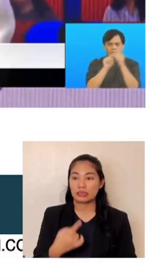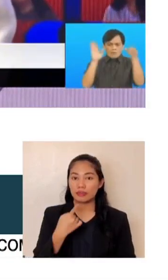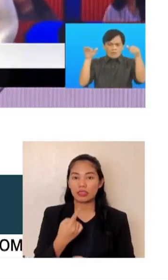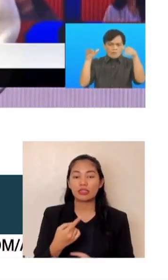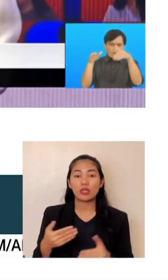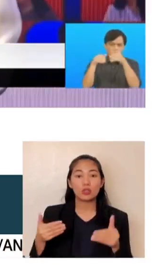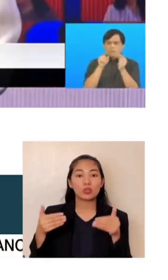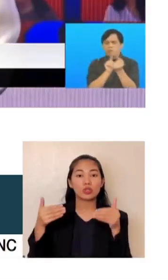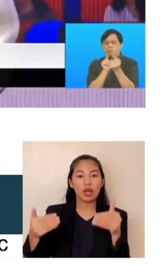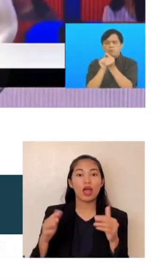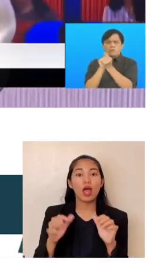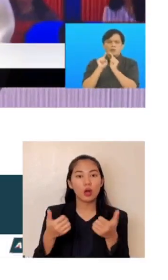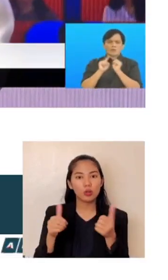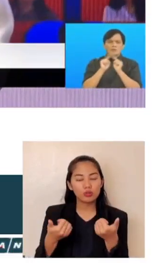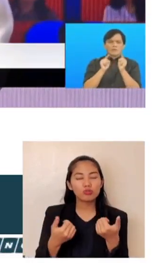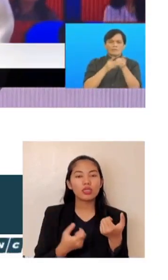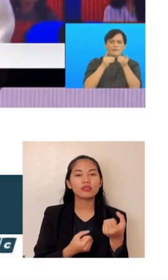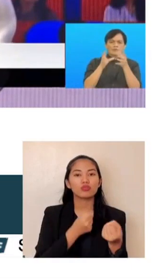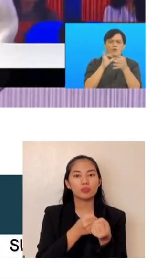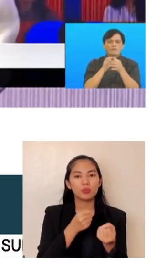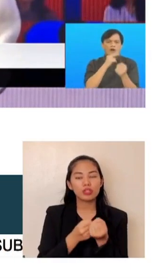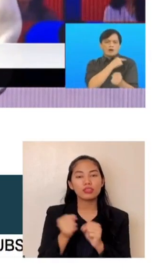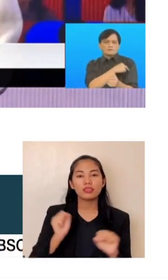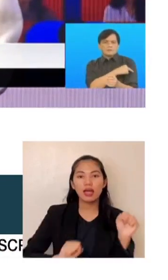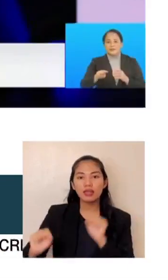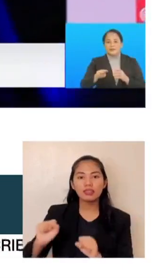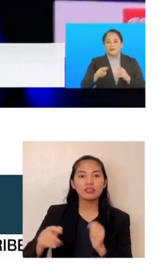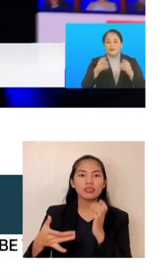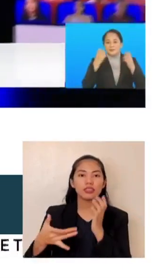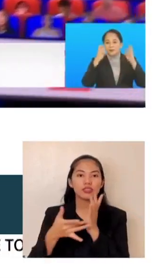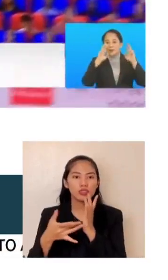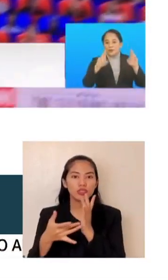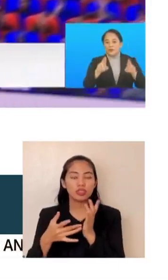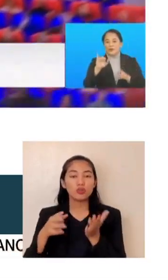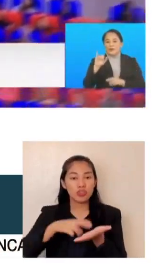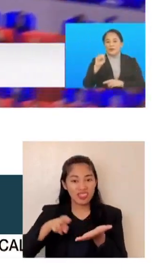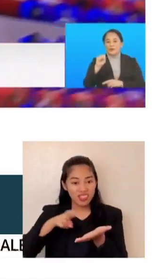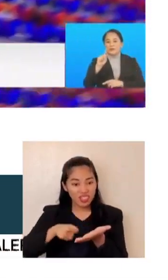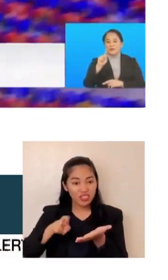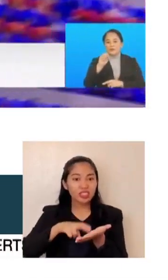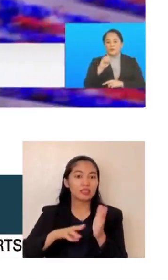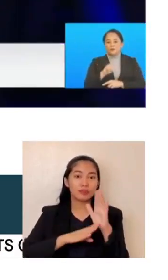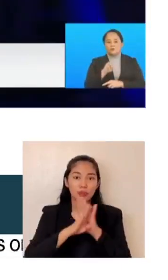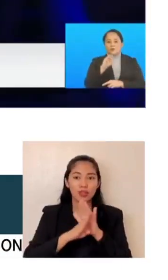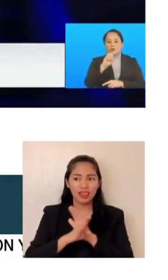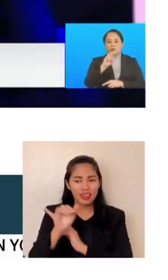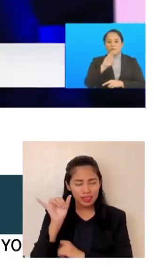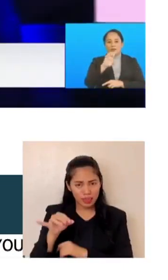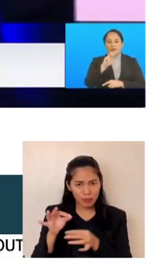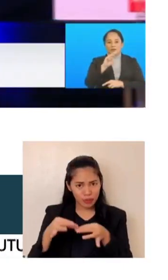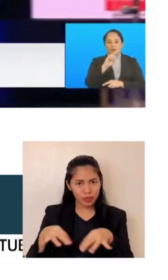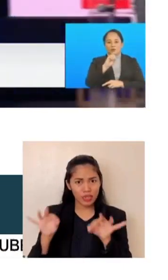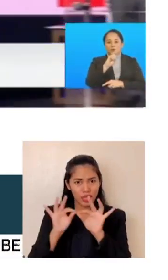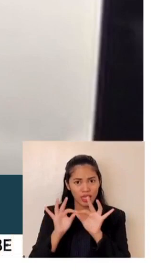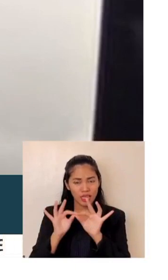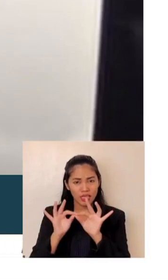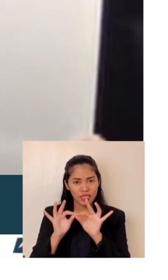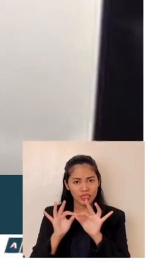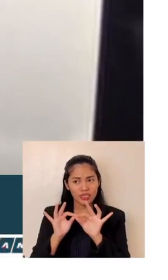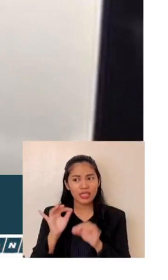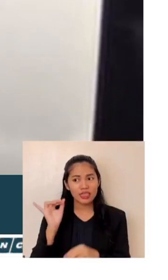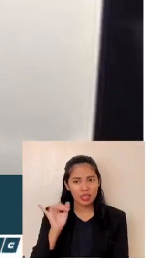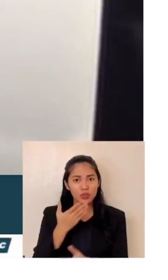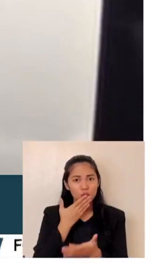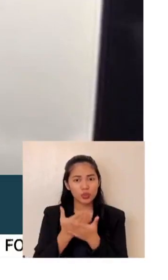mobilize science, technology, research, and development, which exactly is, in the medium term, the solution